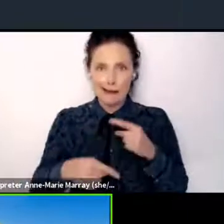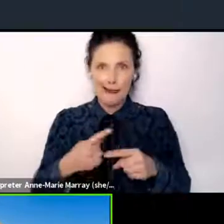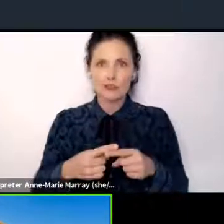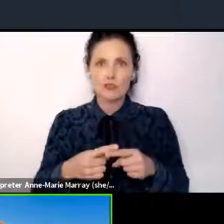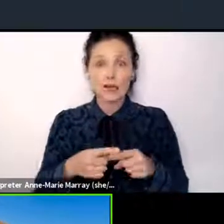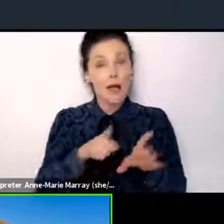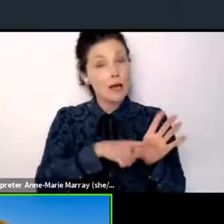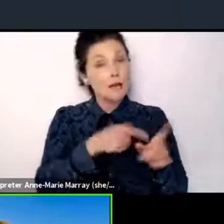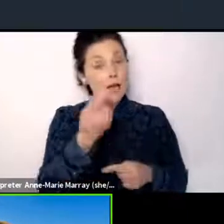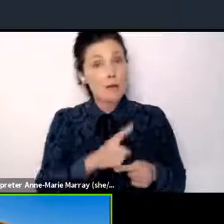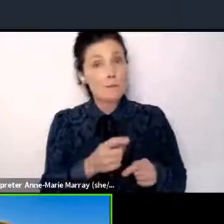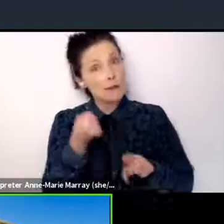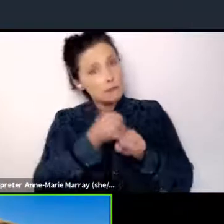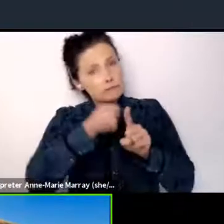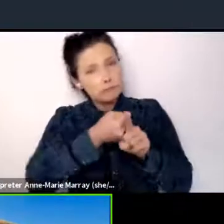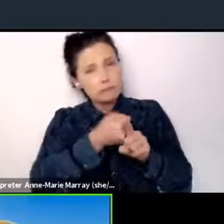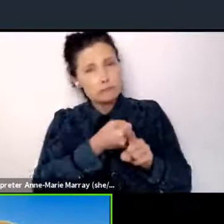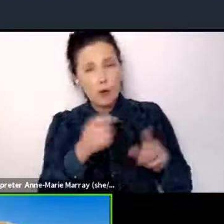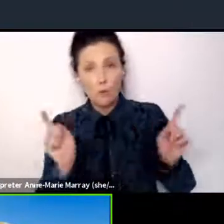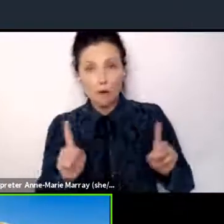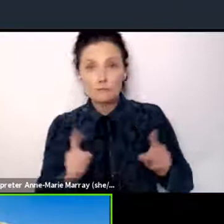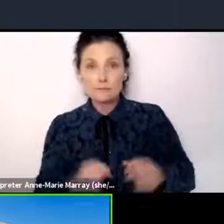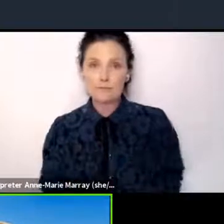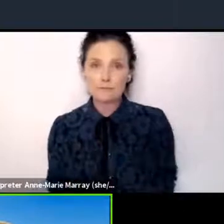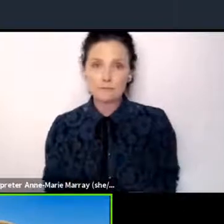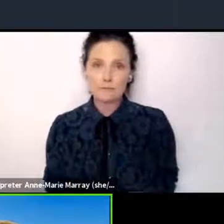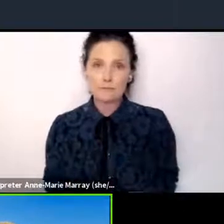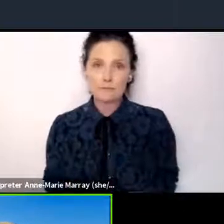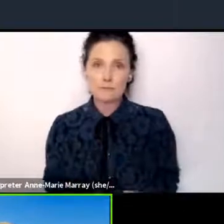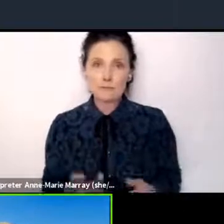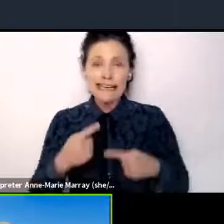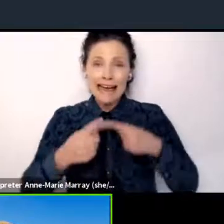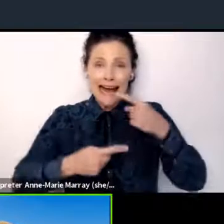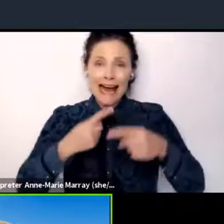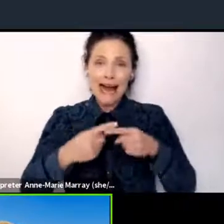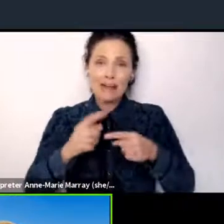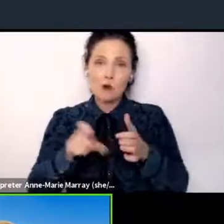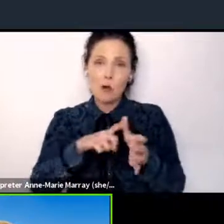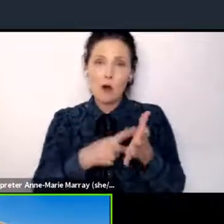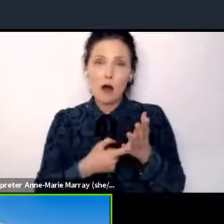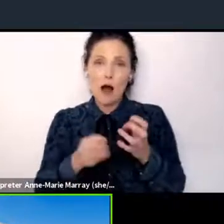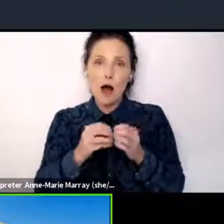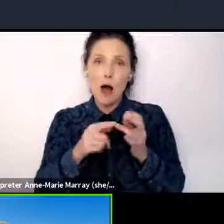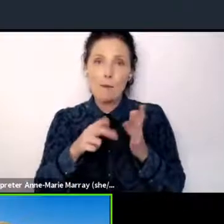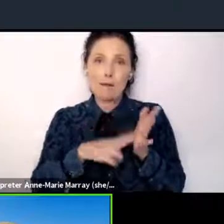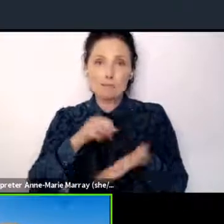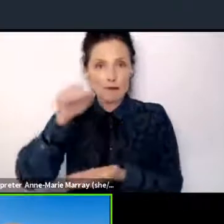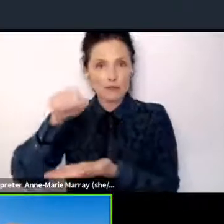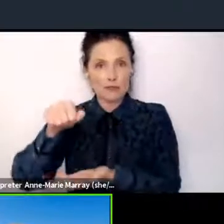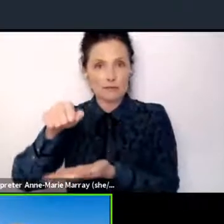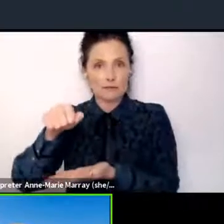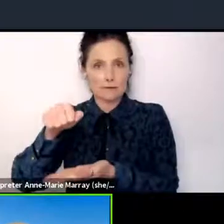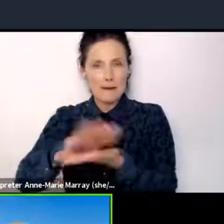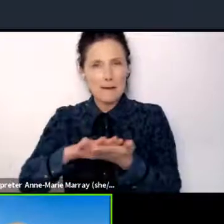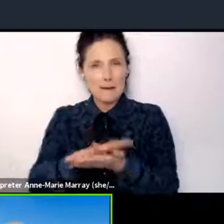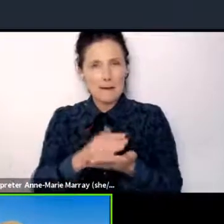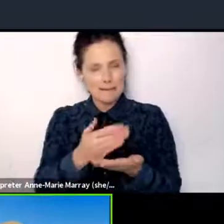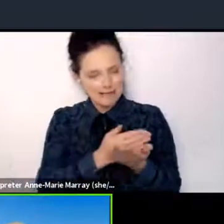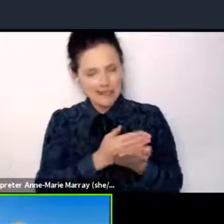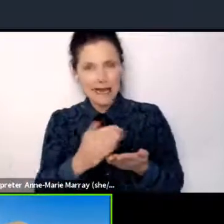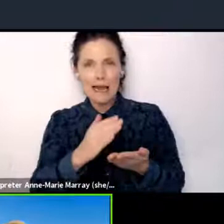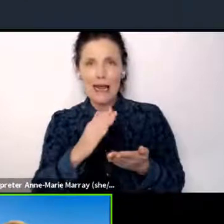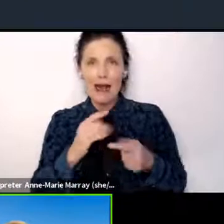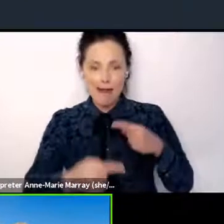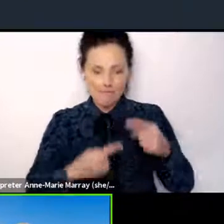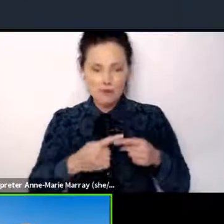for, which I think they're completely right about, is to have annual carbon budgets so that we're talking about what needs to happen year on year